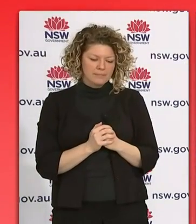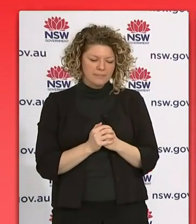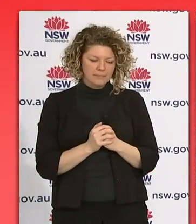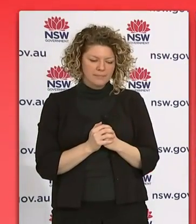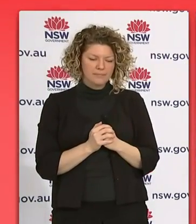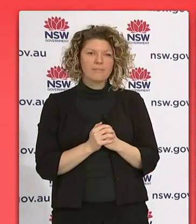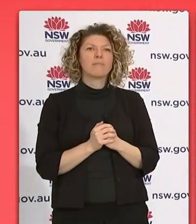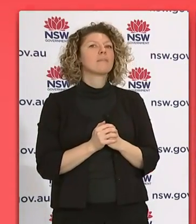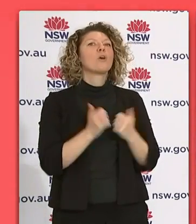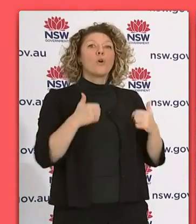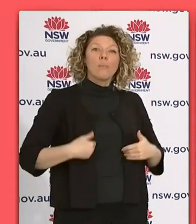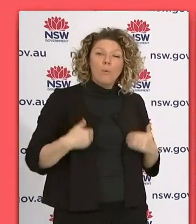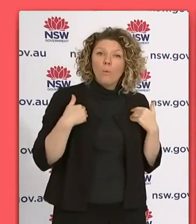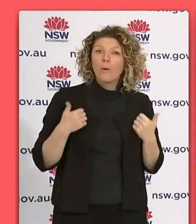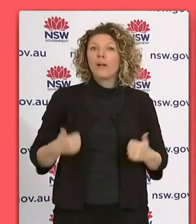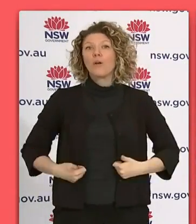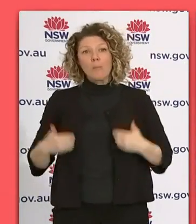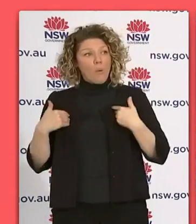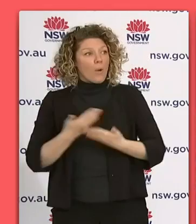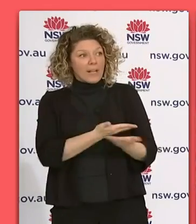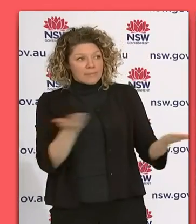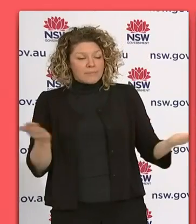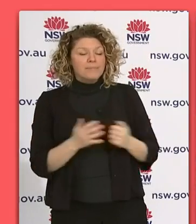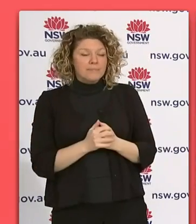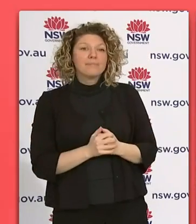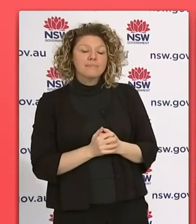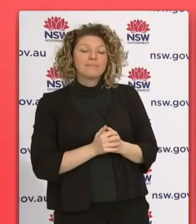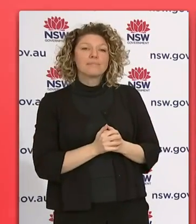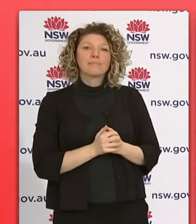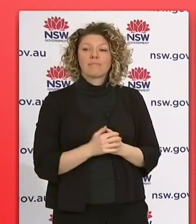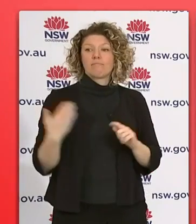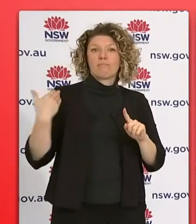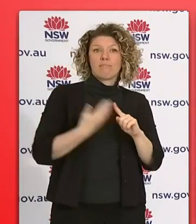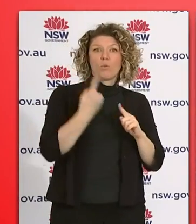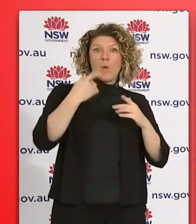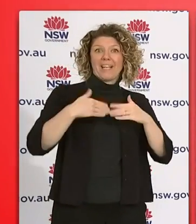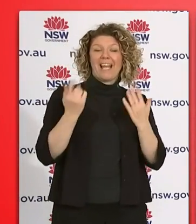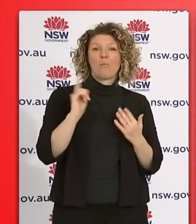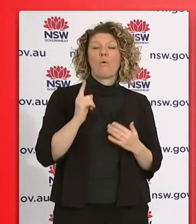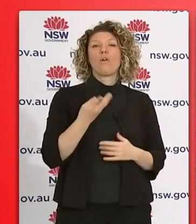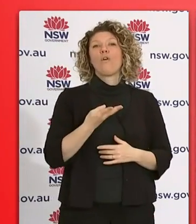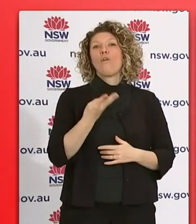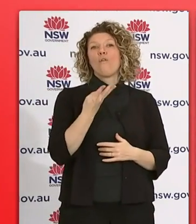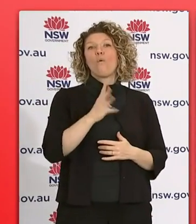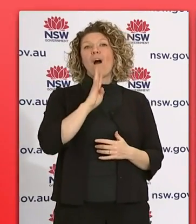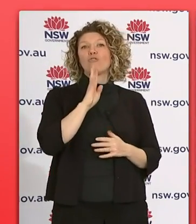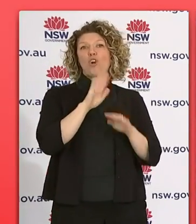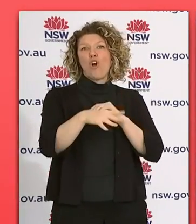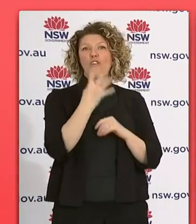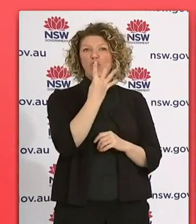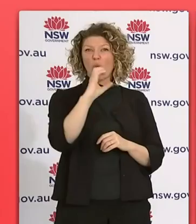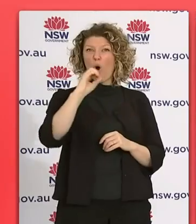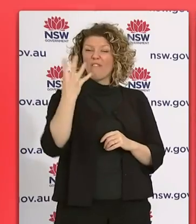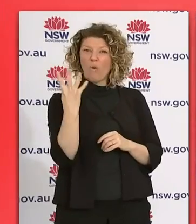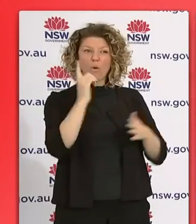Good morning, Premier, Minister. Good morning, ladies and gentlemen. In the last 24 hours, 404 infringement notices have been